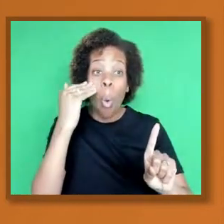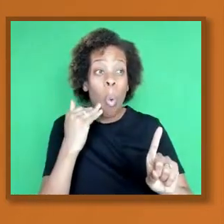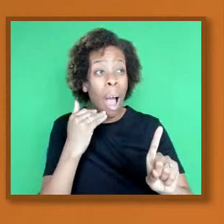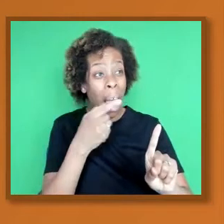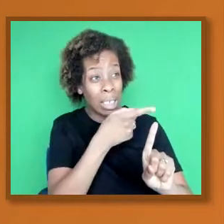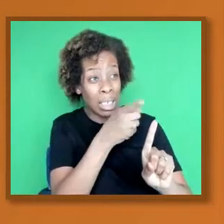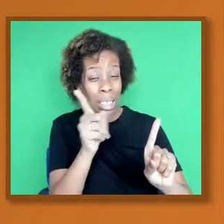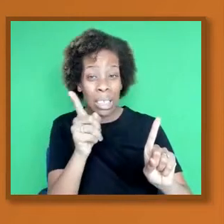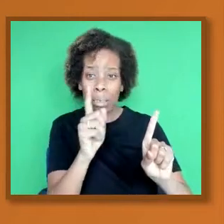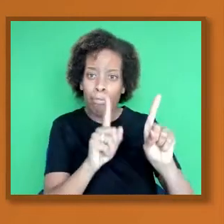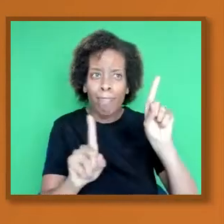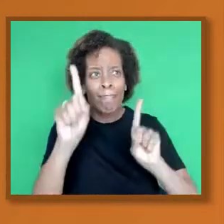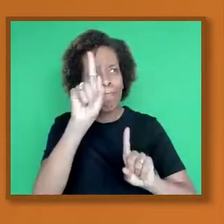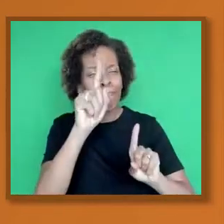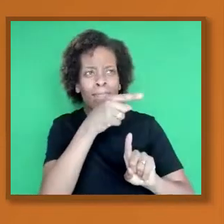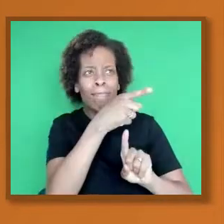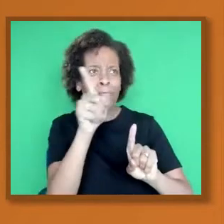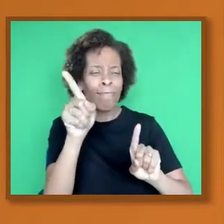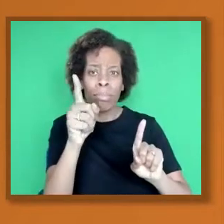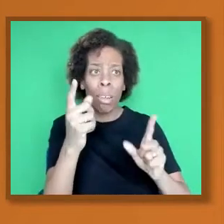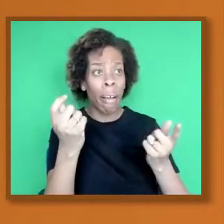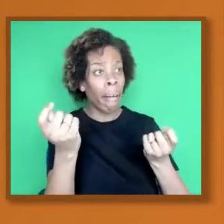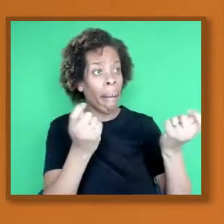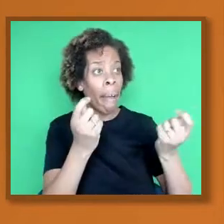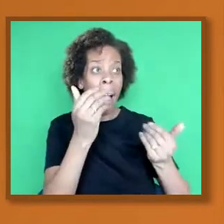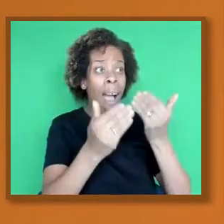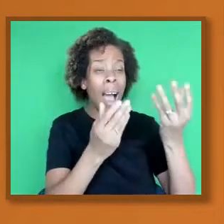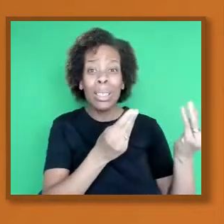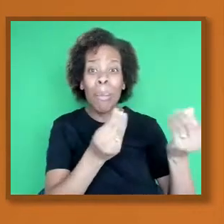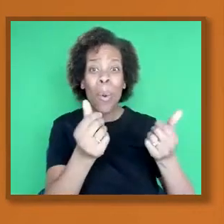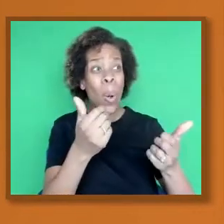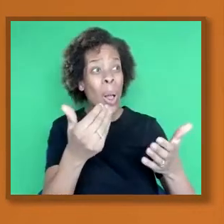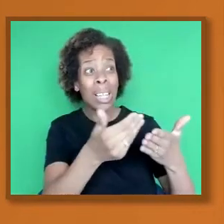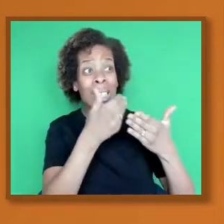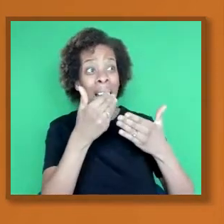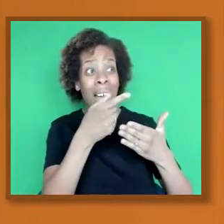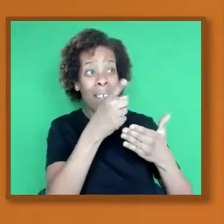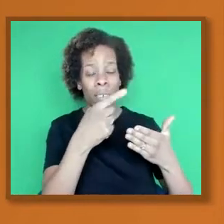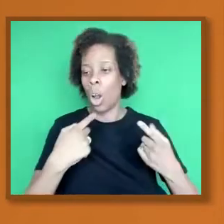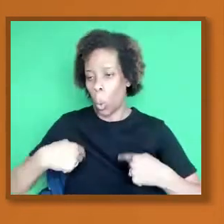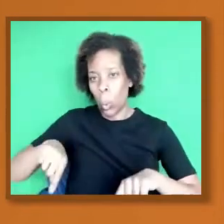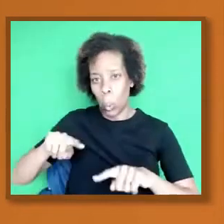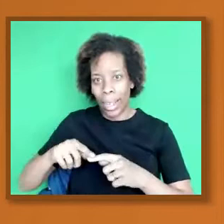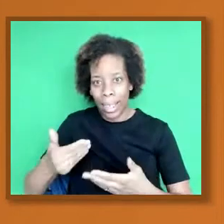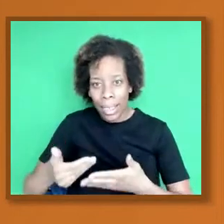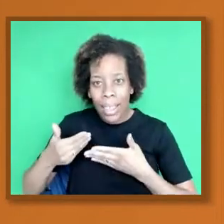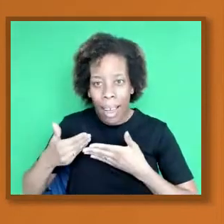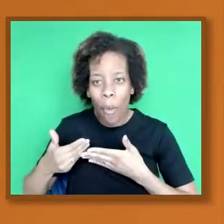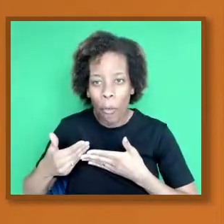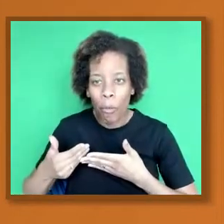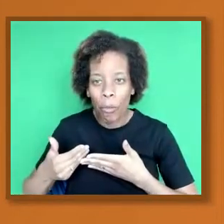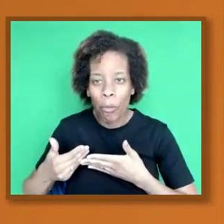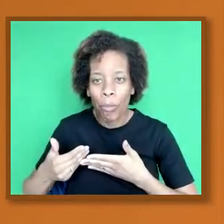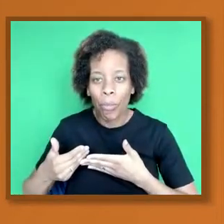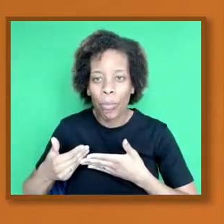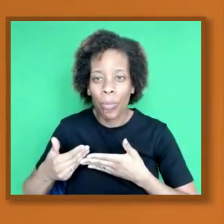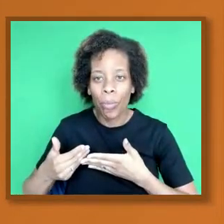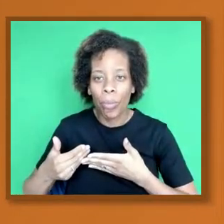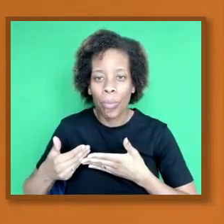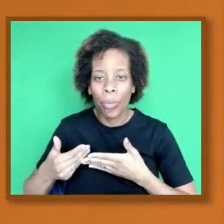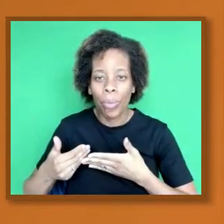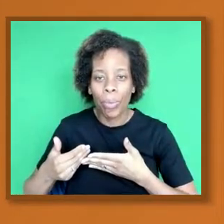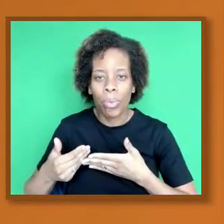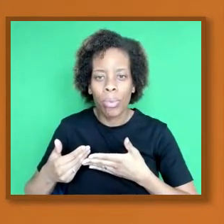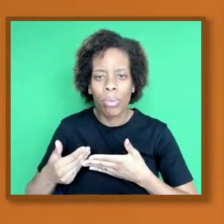really mean. But actually, then one might argue that there are lessons that one can learn from that. They might say,